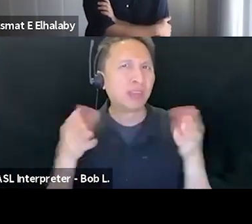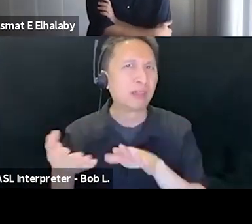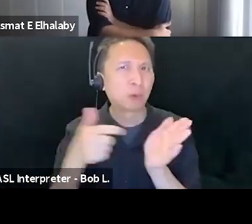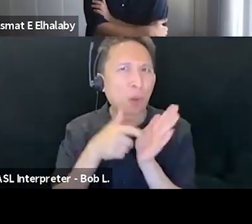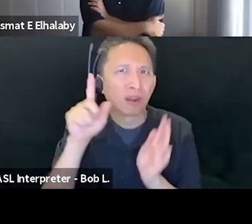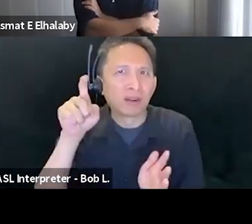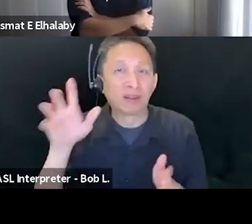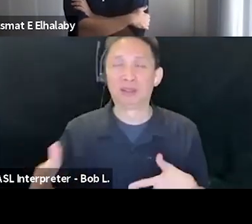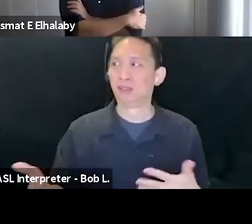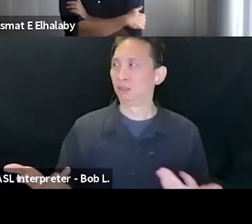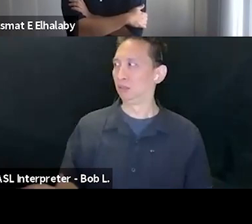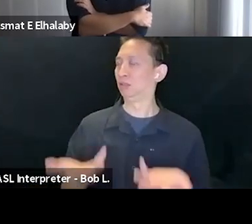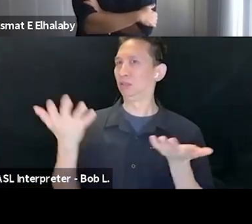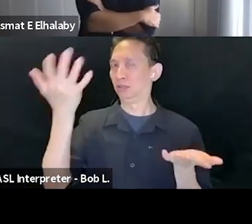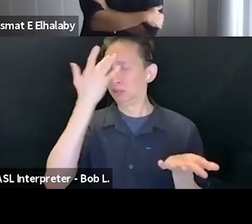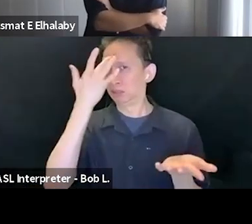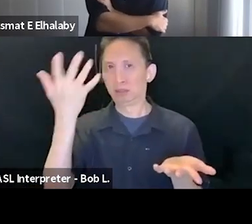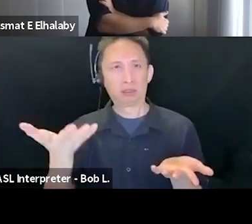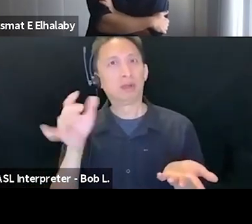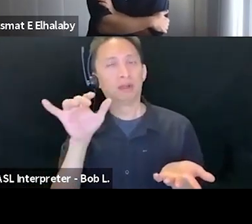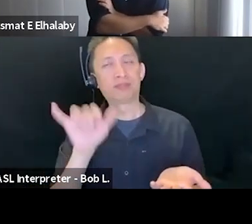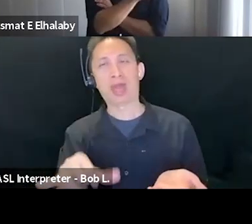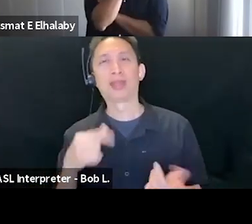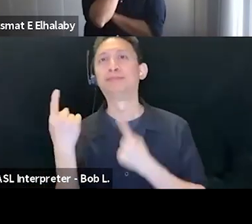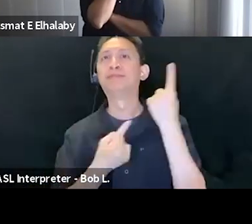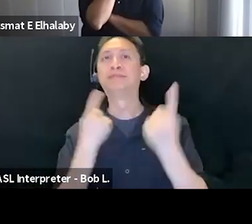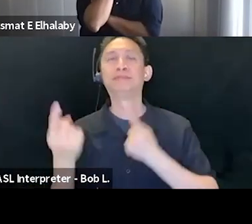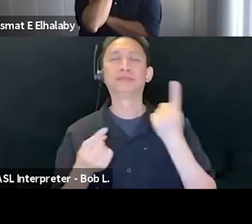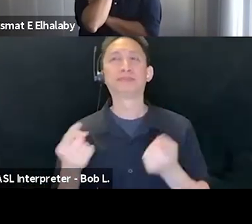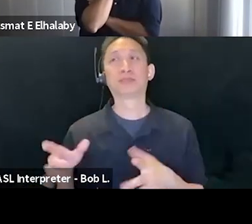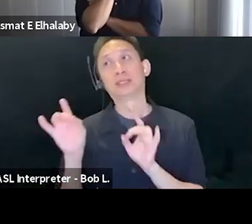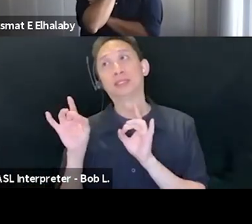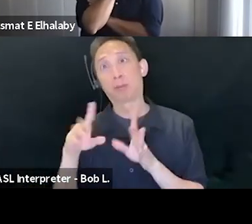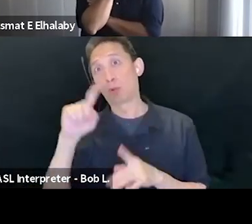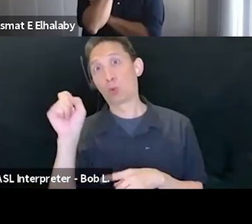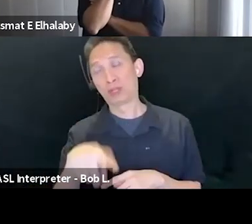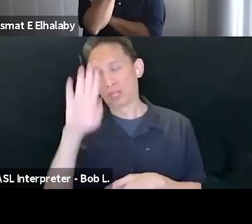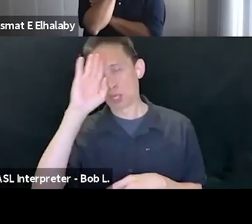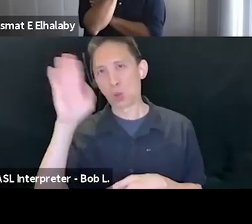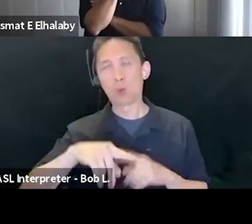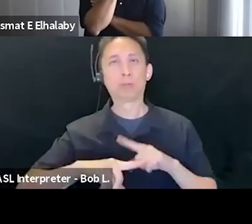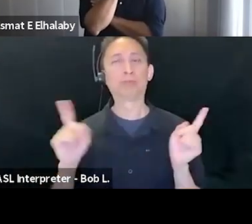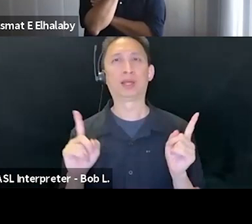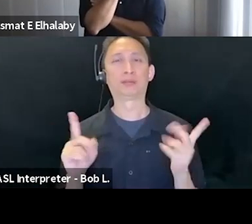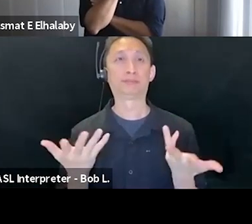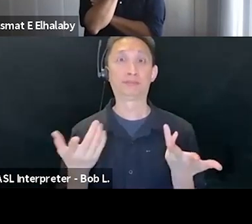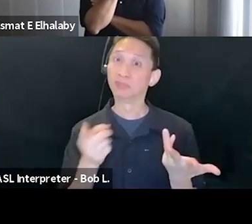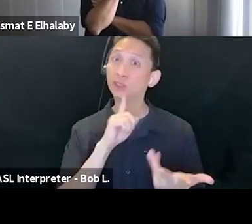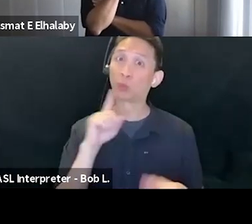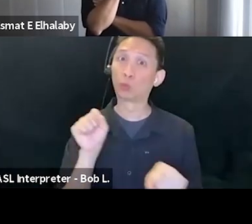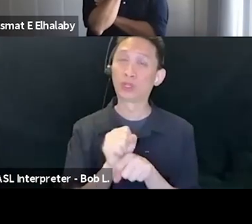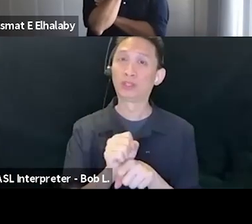is required? I mean, that's an ironic kind of terrible, uh, question, but it's a, it's a, it's a real one.